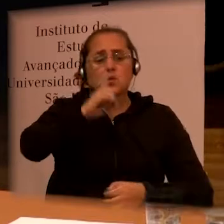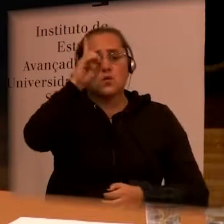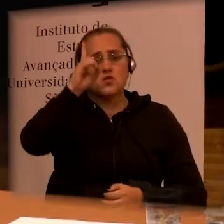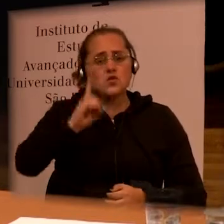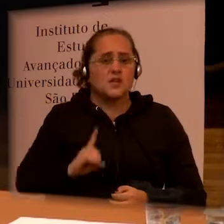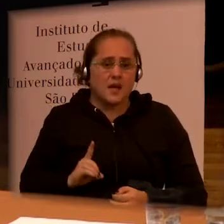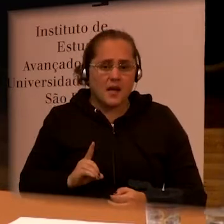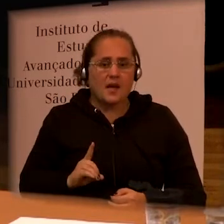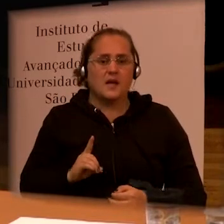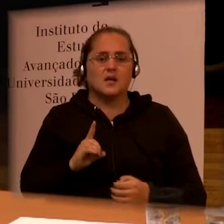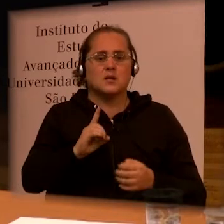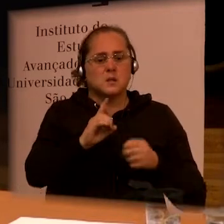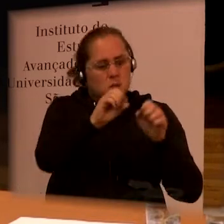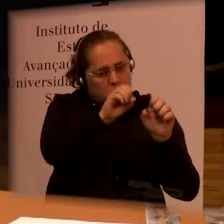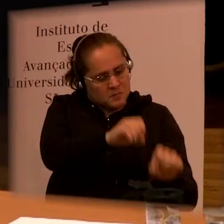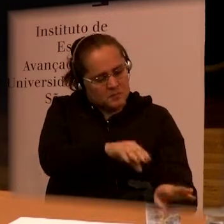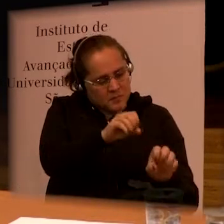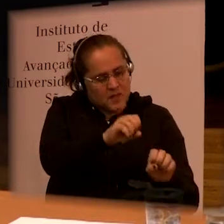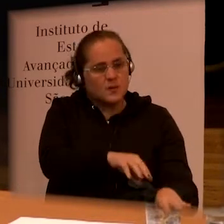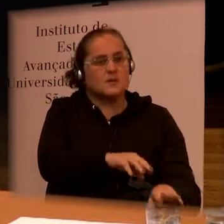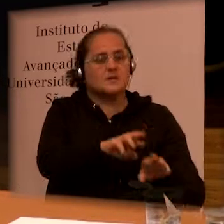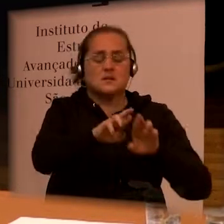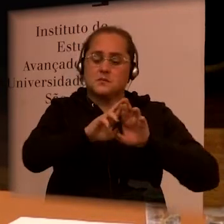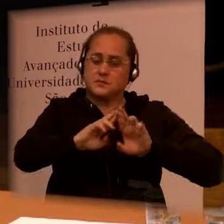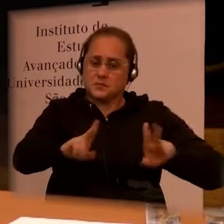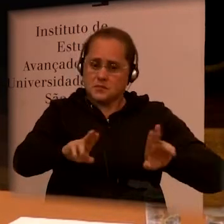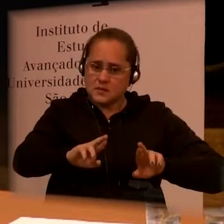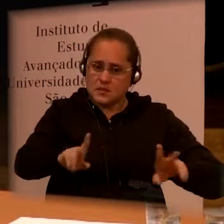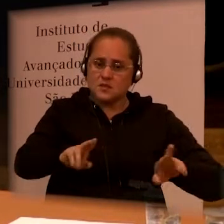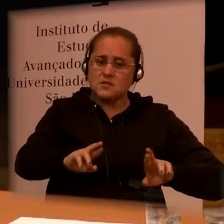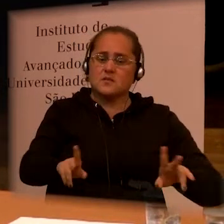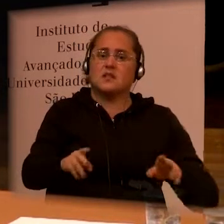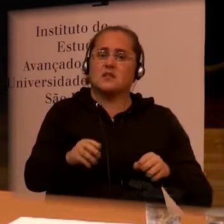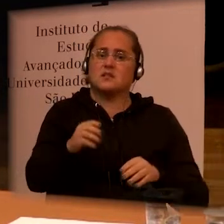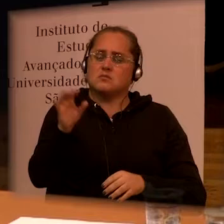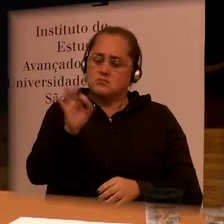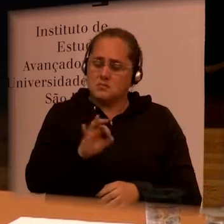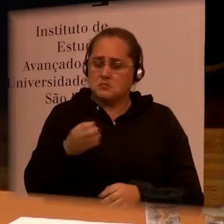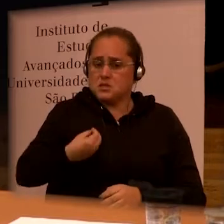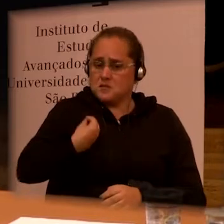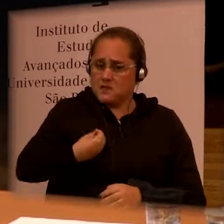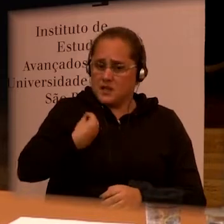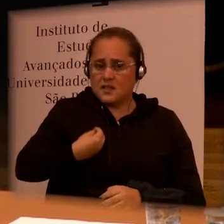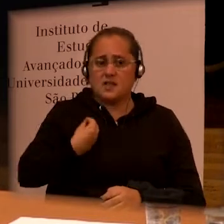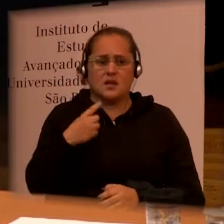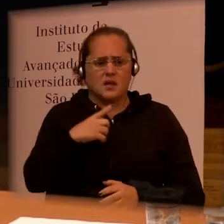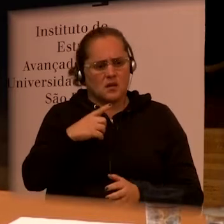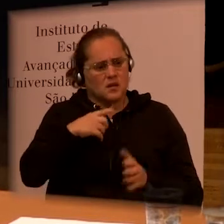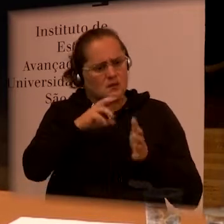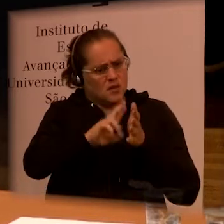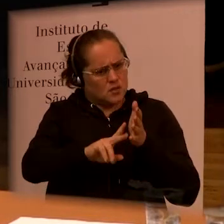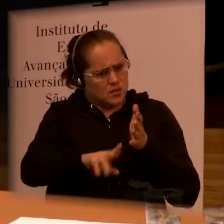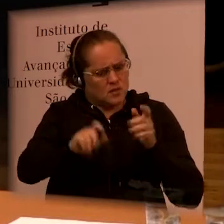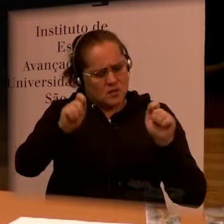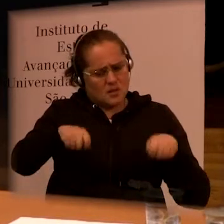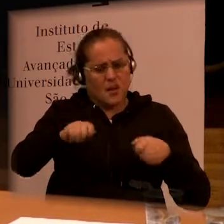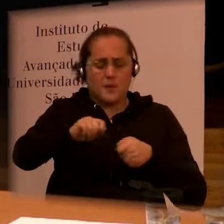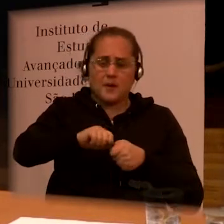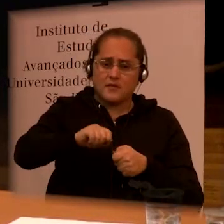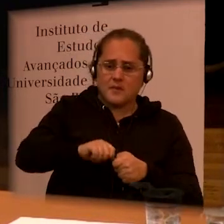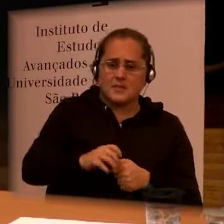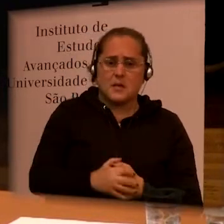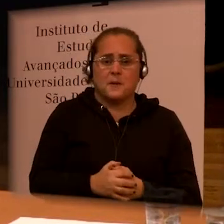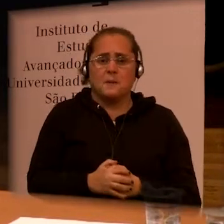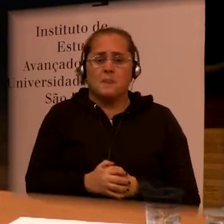life and that there is this acceptance that things need to be done very holistically so I'd say the learning is